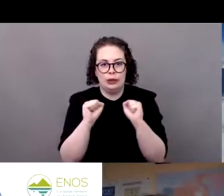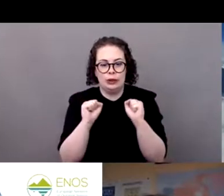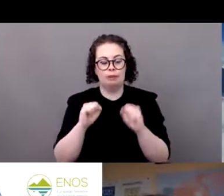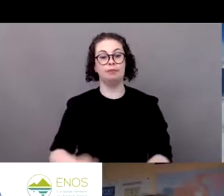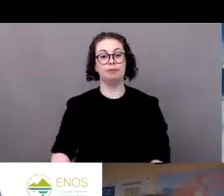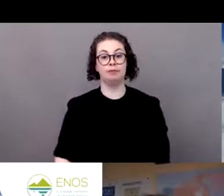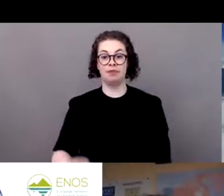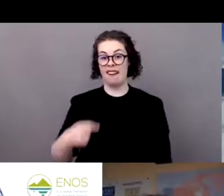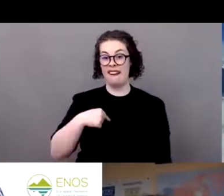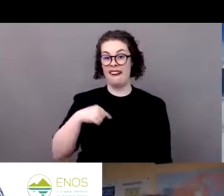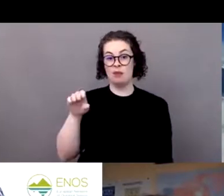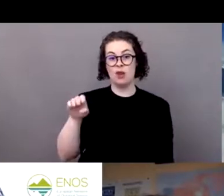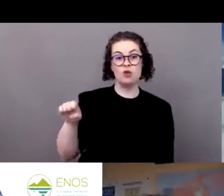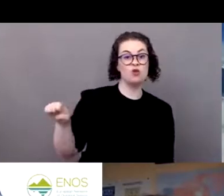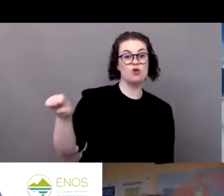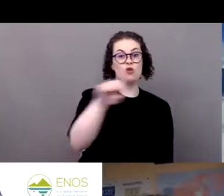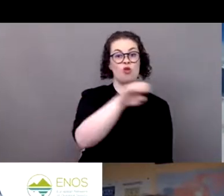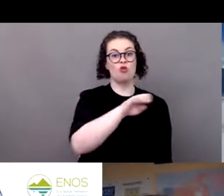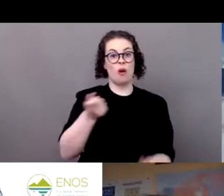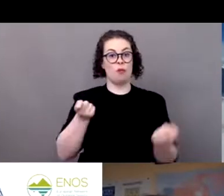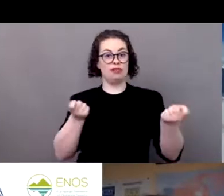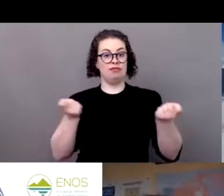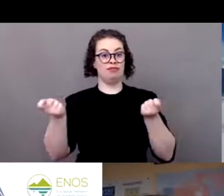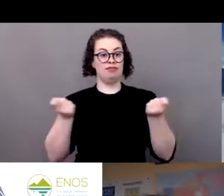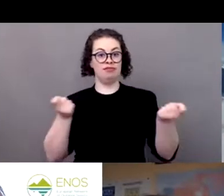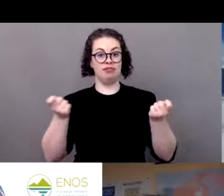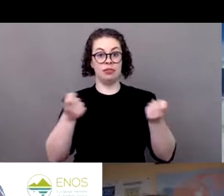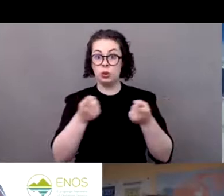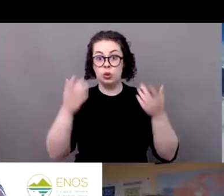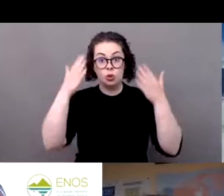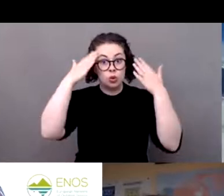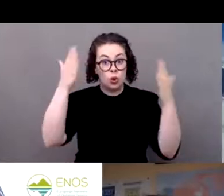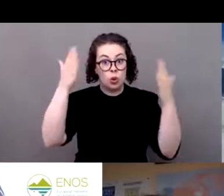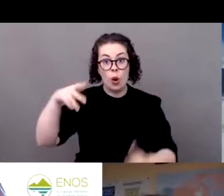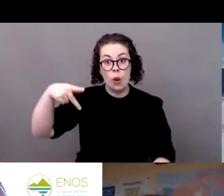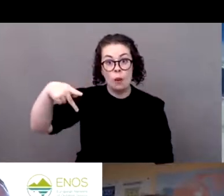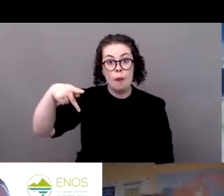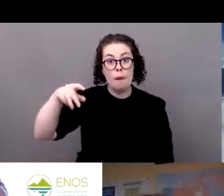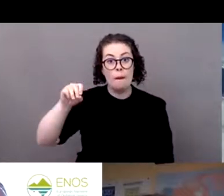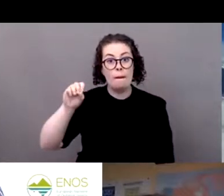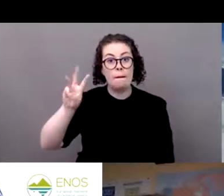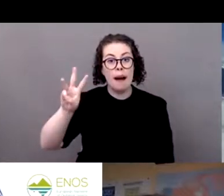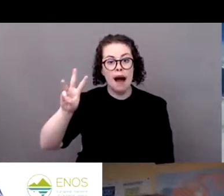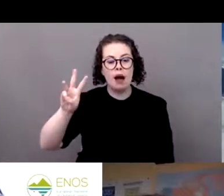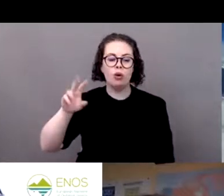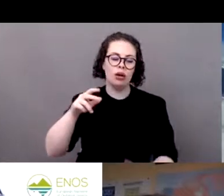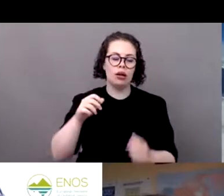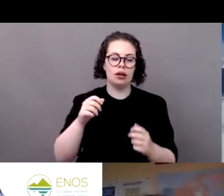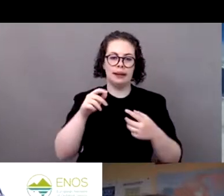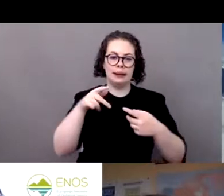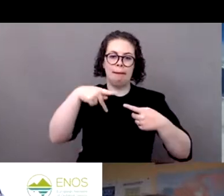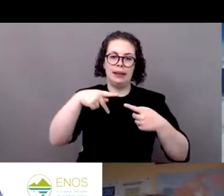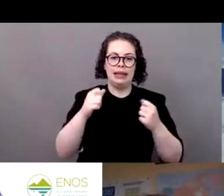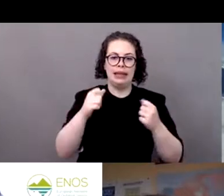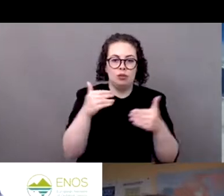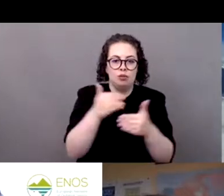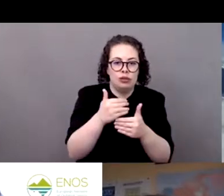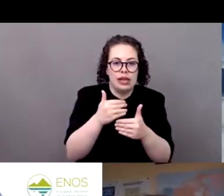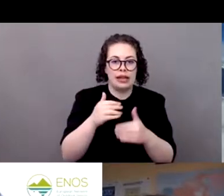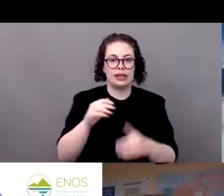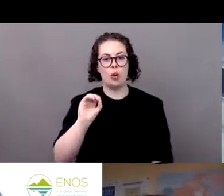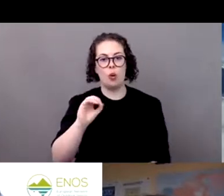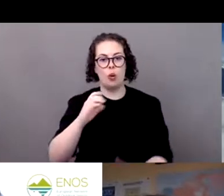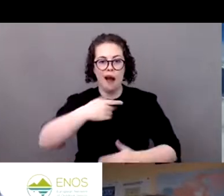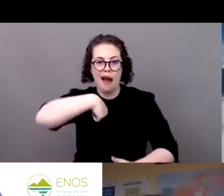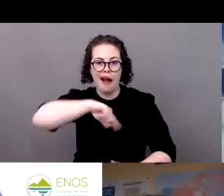Winters Europe. And for those who don't know PAO, PAO is a community of outdoor athletes, of creatives, of forward thinking